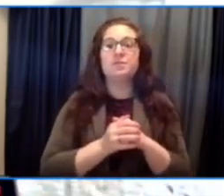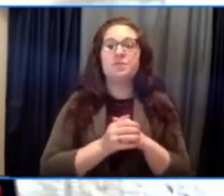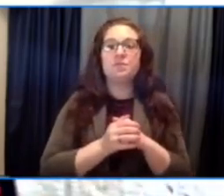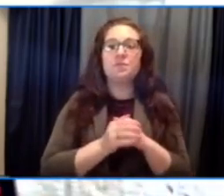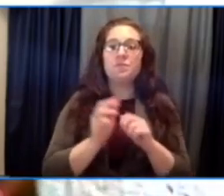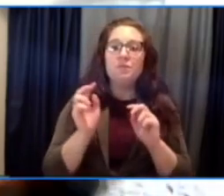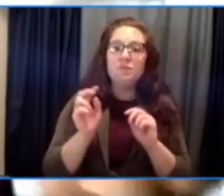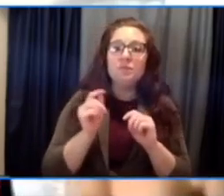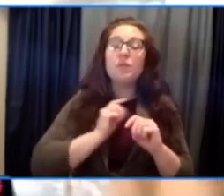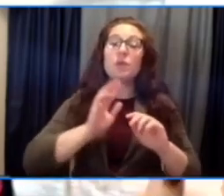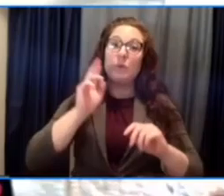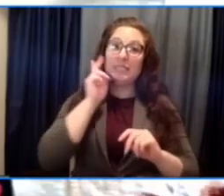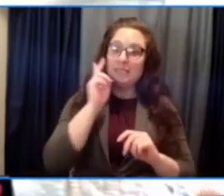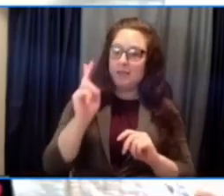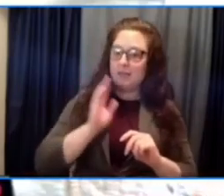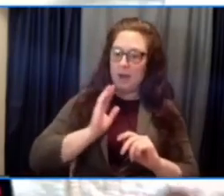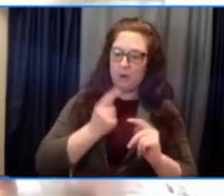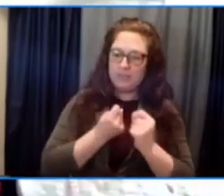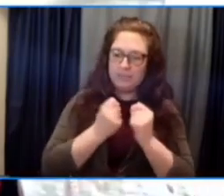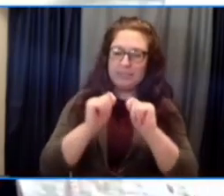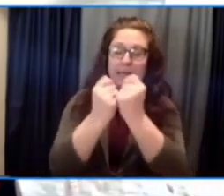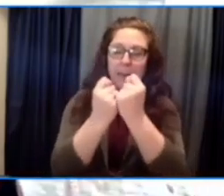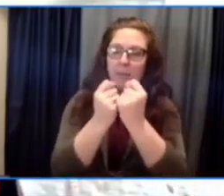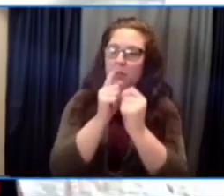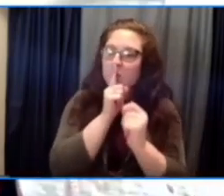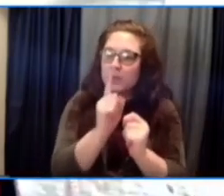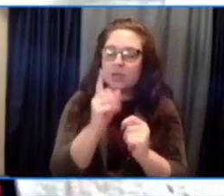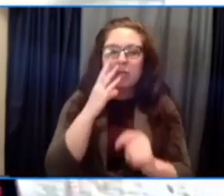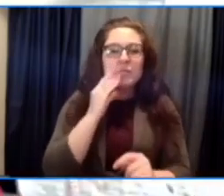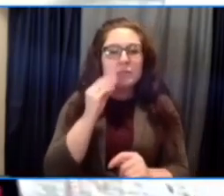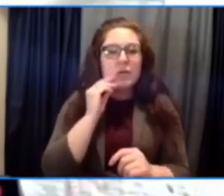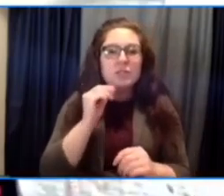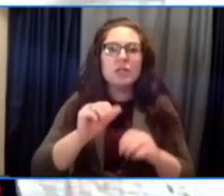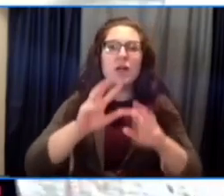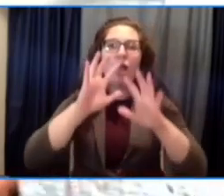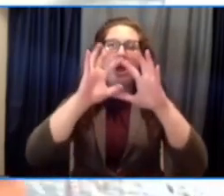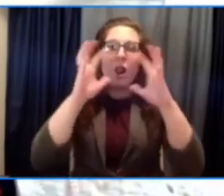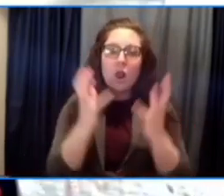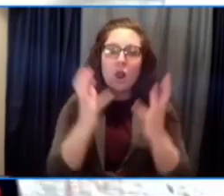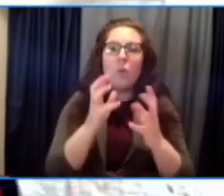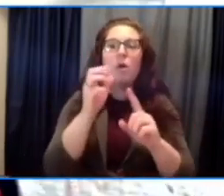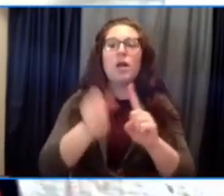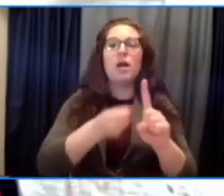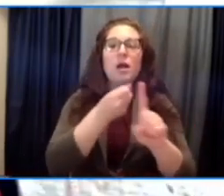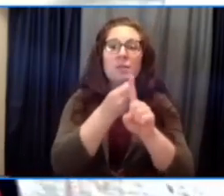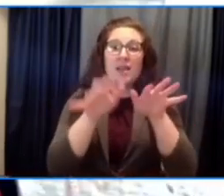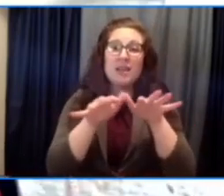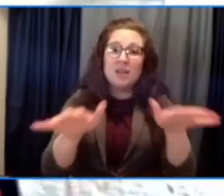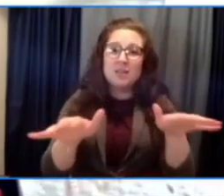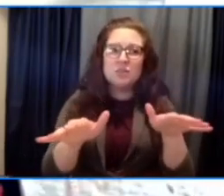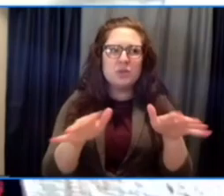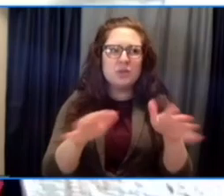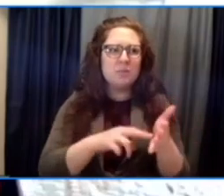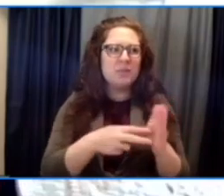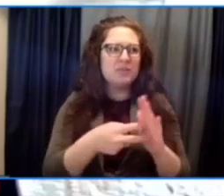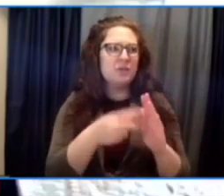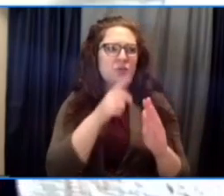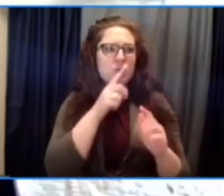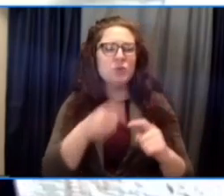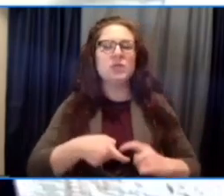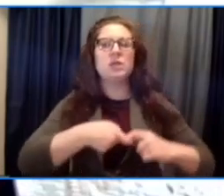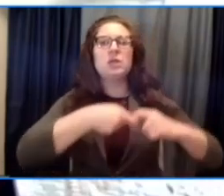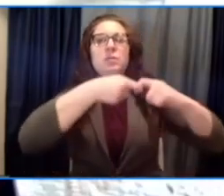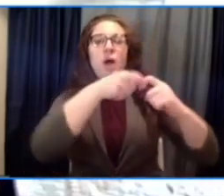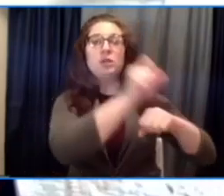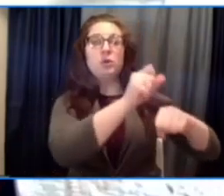were also experiencing a global pandemic. That meant taking additional time and space to care about their people. State leaders